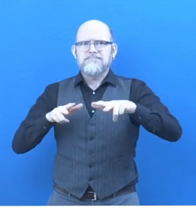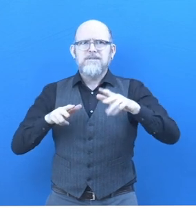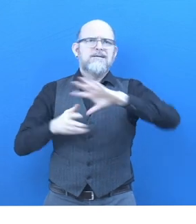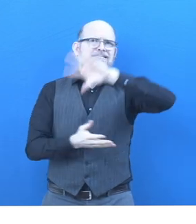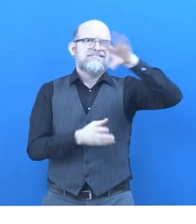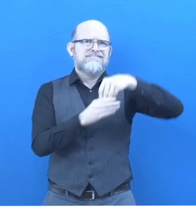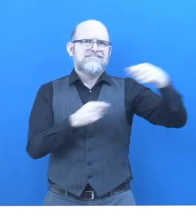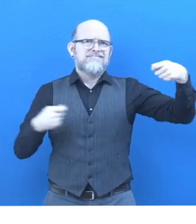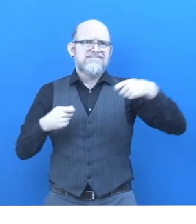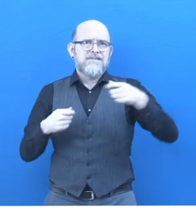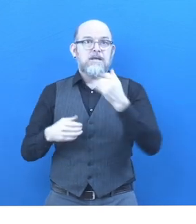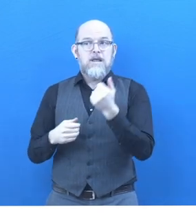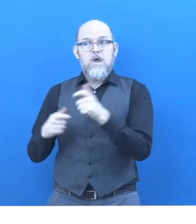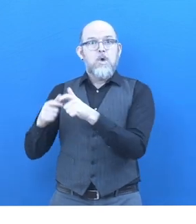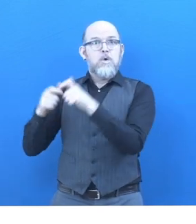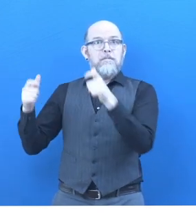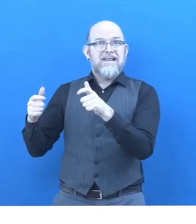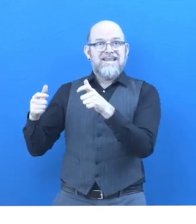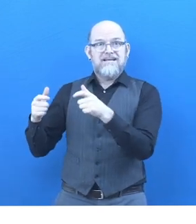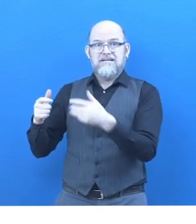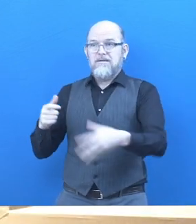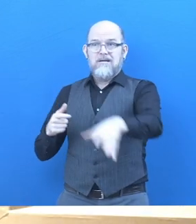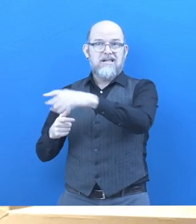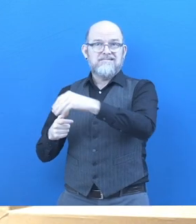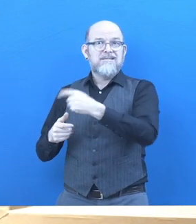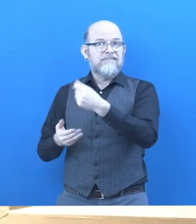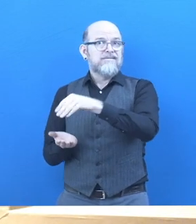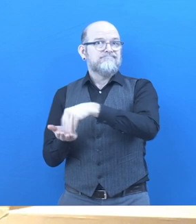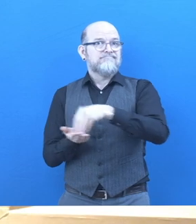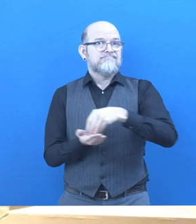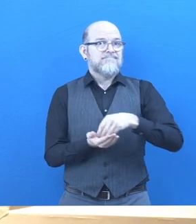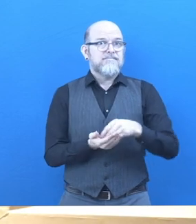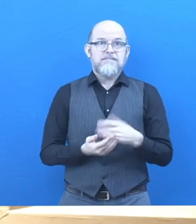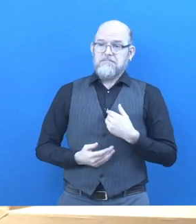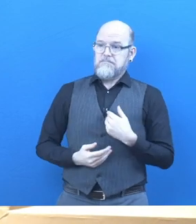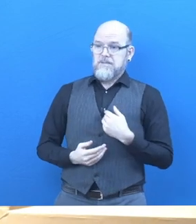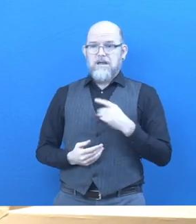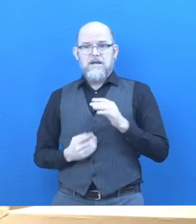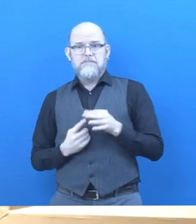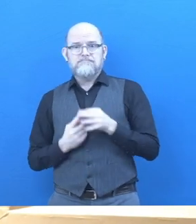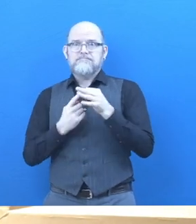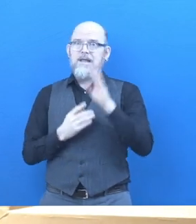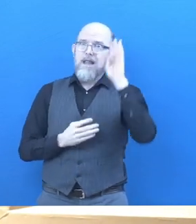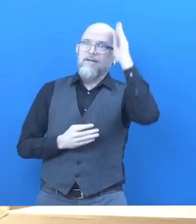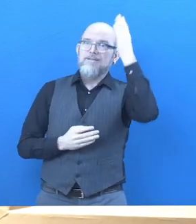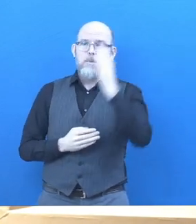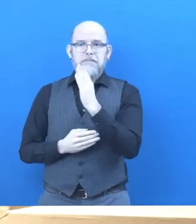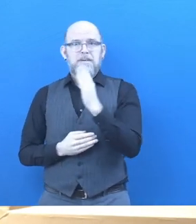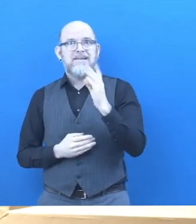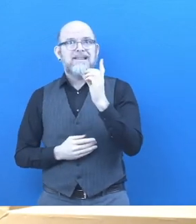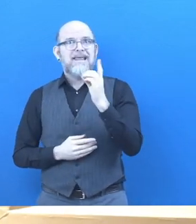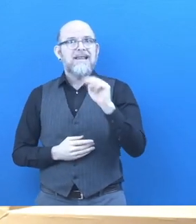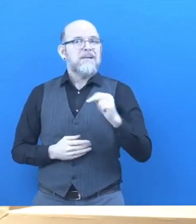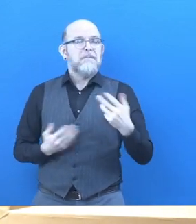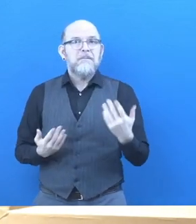innovative about BBDN? The main inspiration to launch the Bangladesh Business and Disability Network